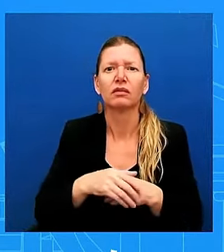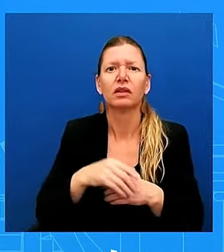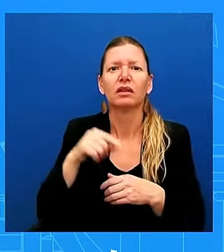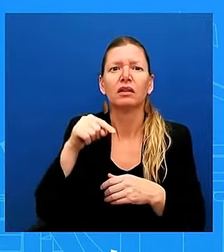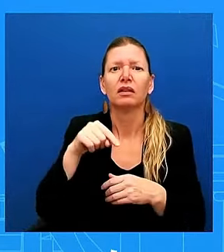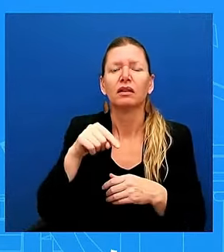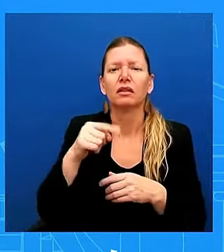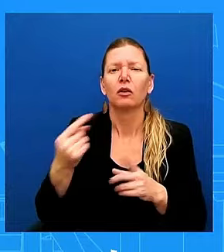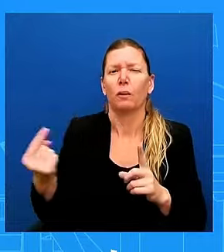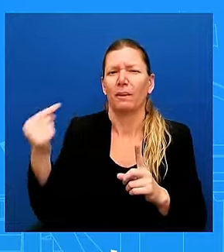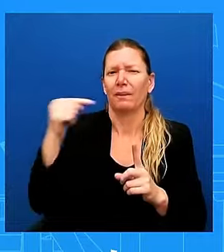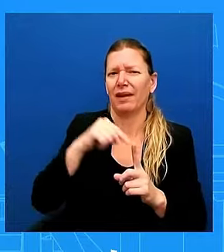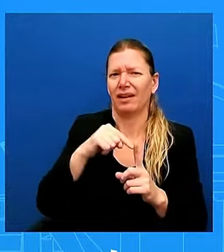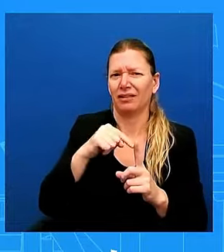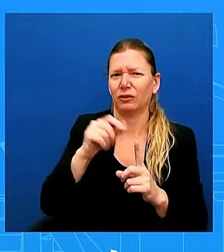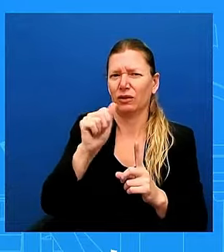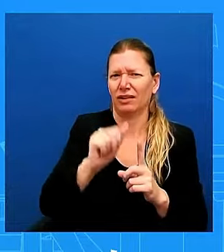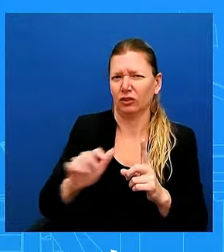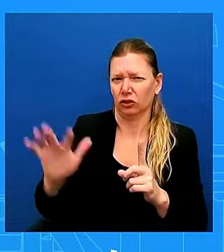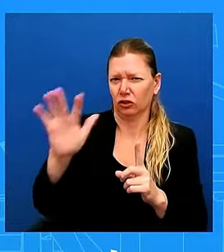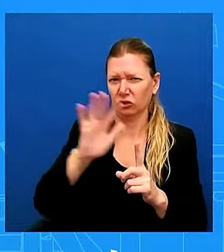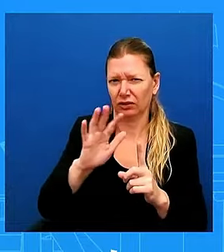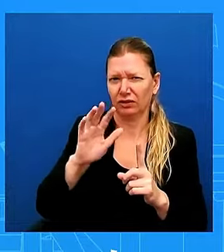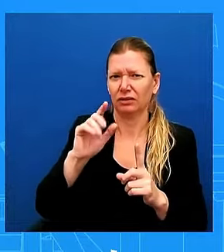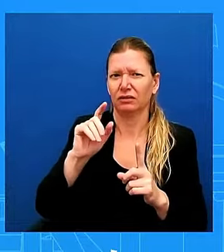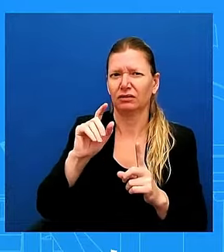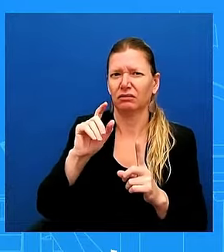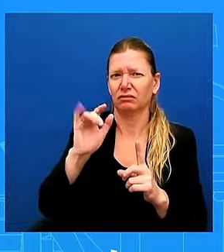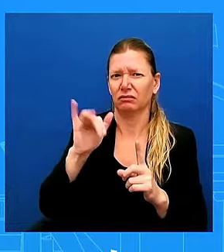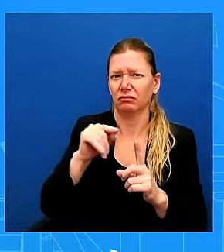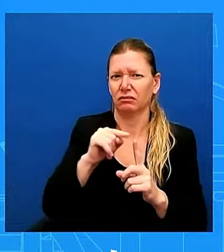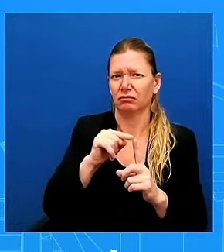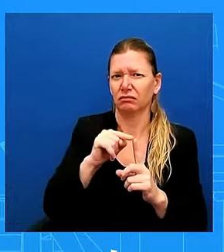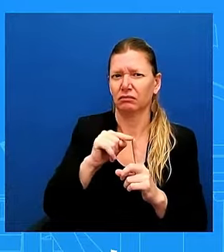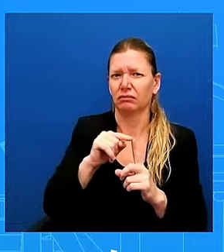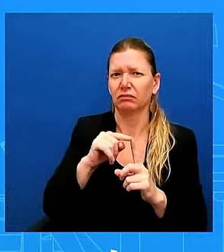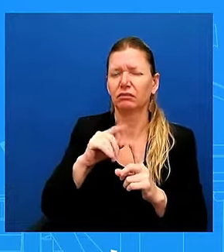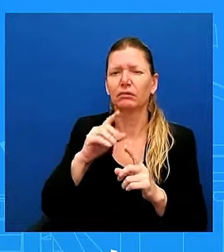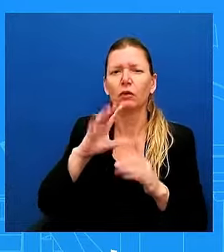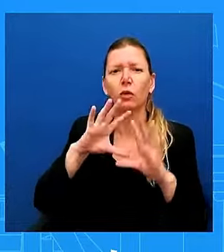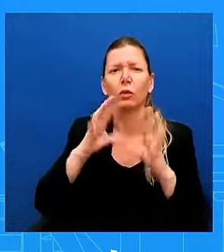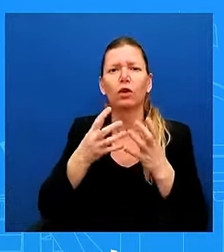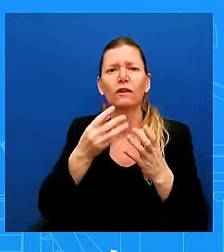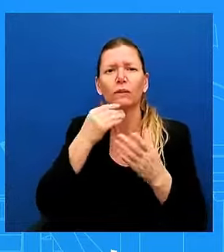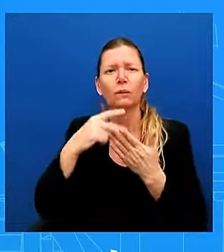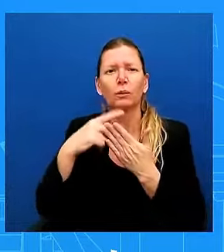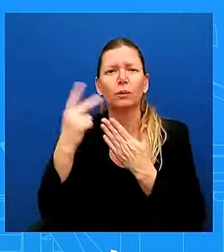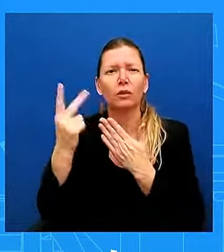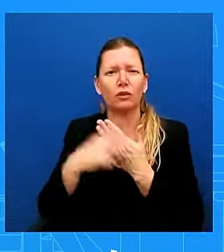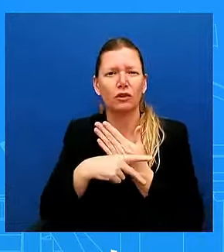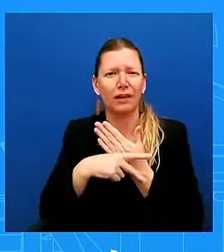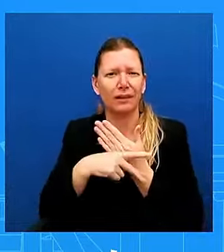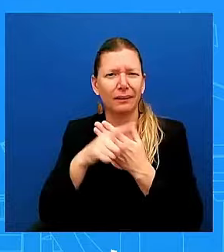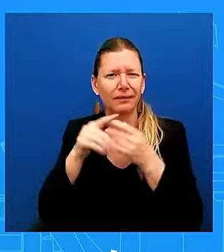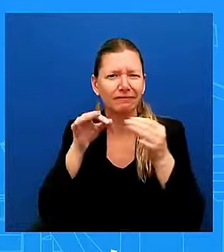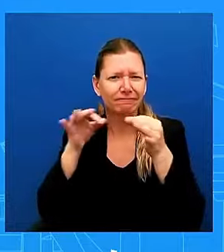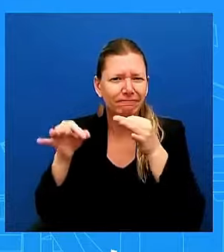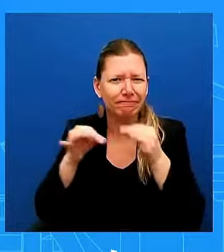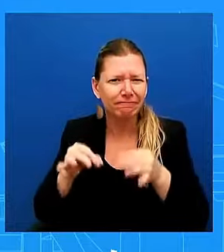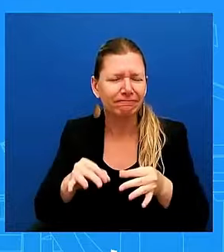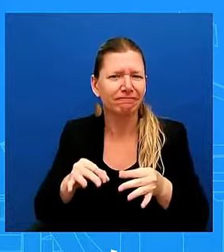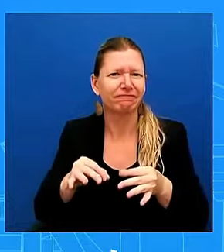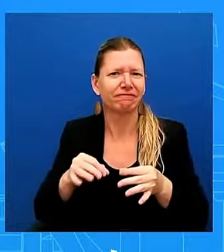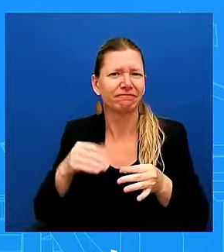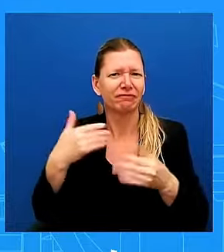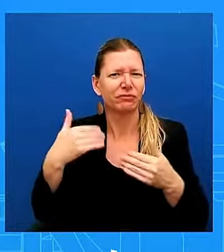Haiti. There was this report from the World Food Program describing acute hunger. What more can the U.S. do to